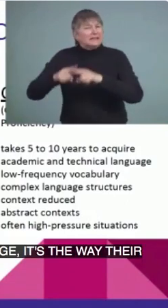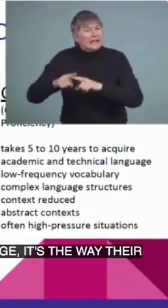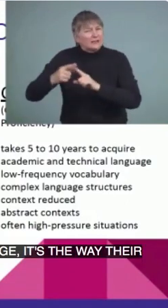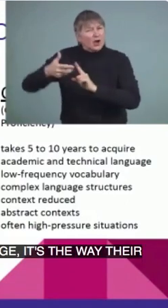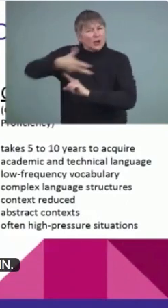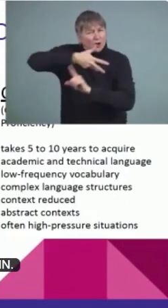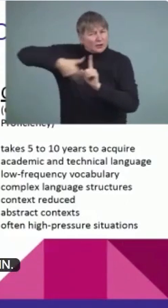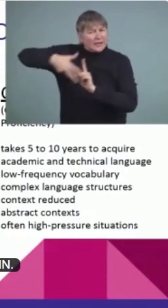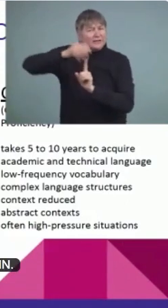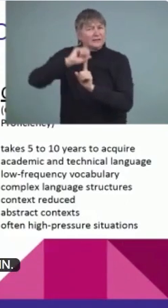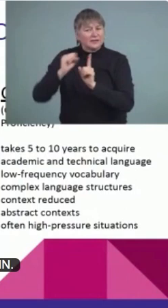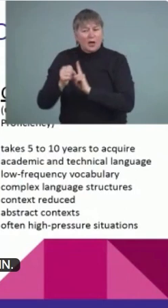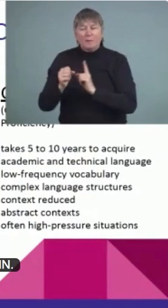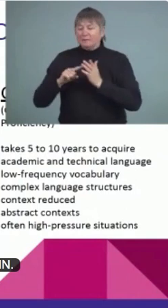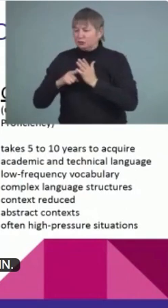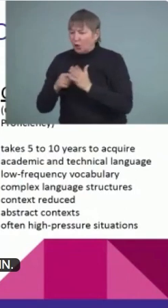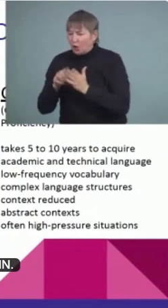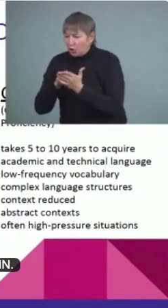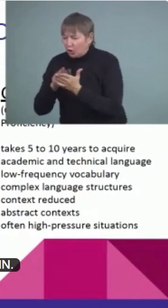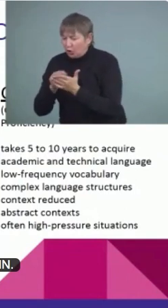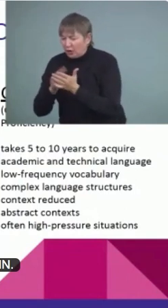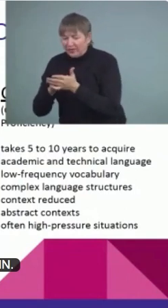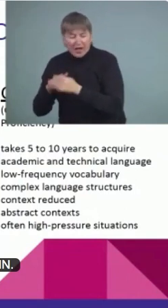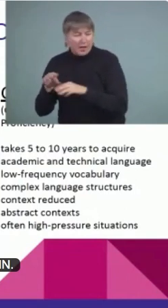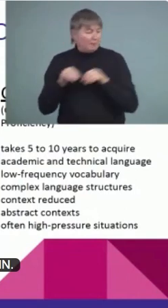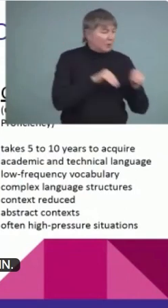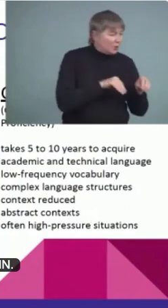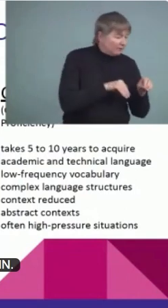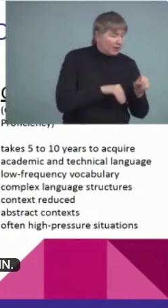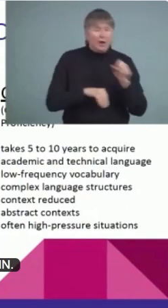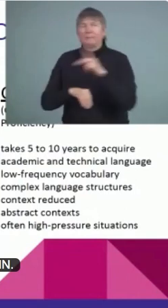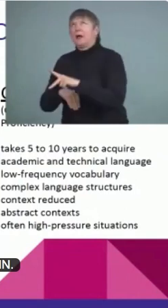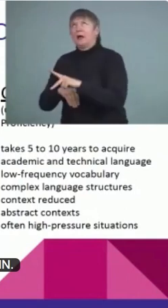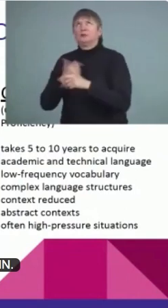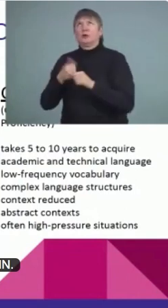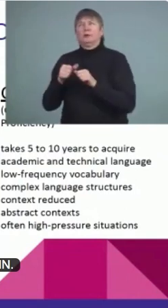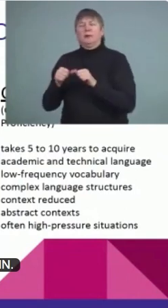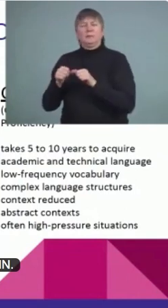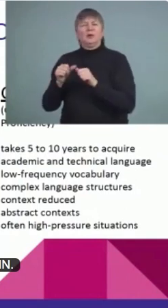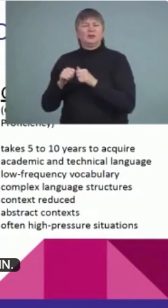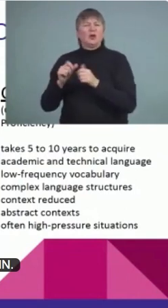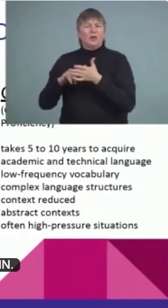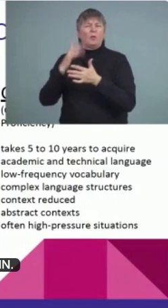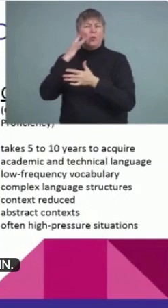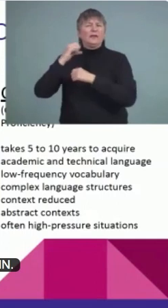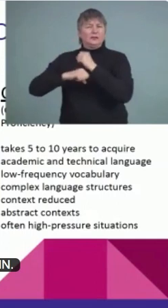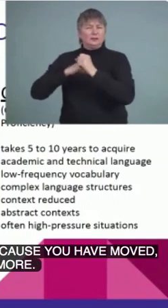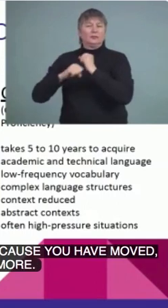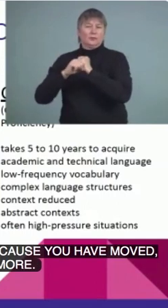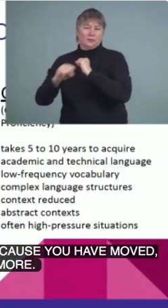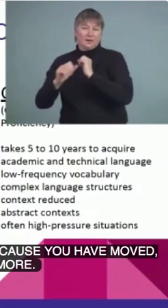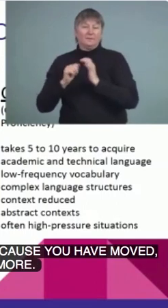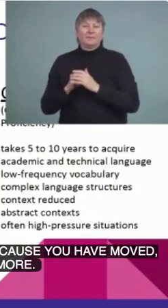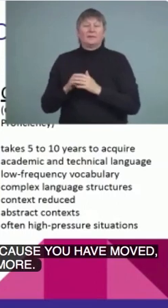started to learn it and then stopped because you've moved, you come back, you're learning it some more. Those are more of the low